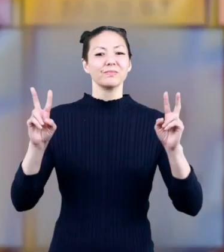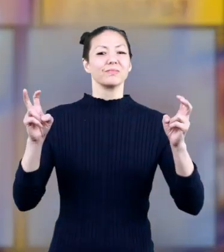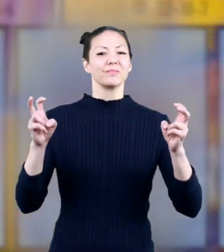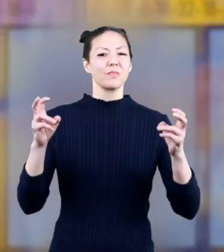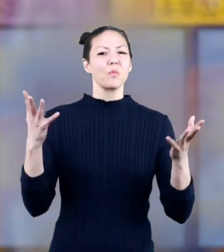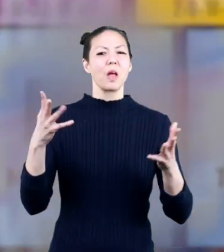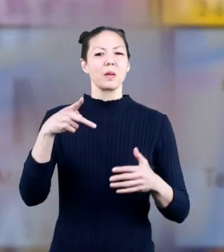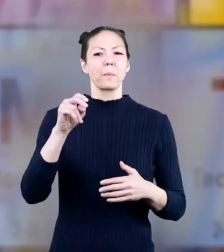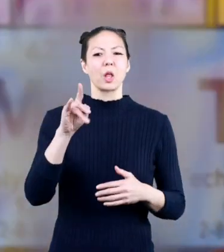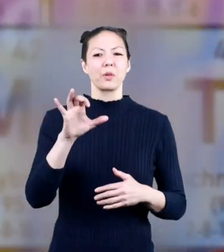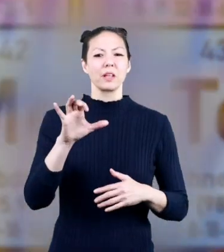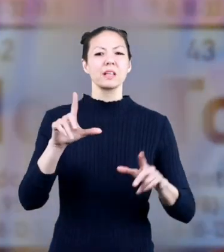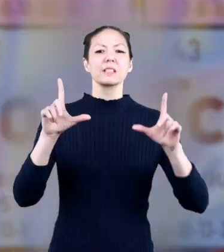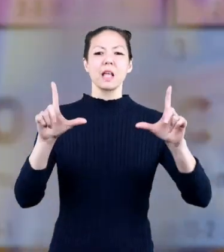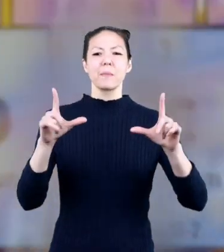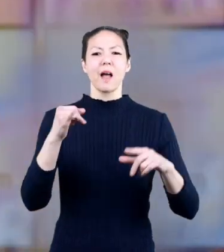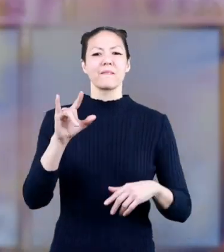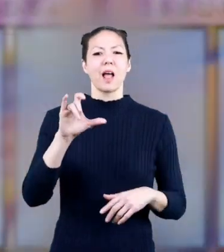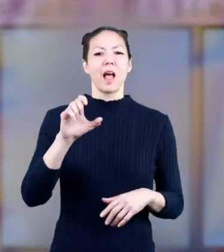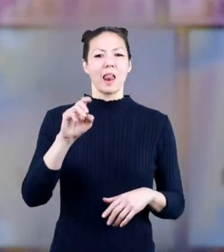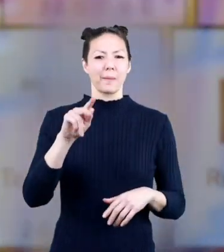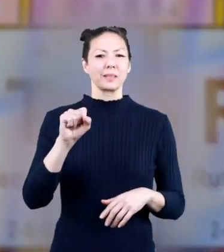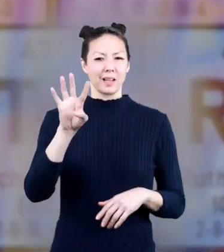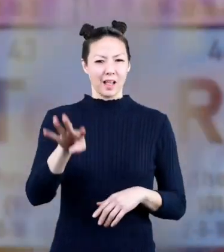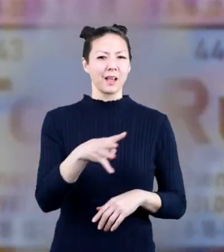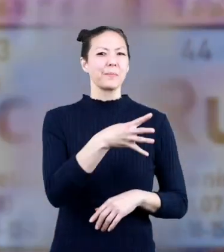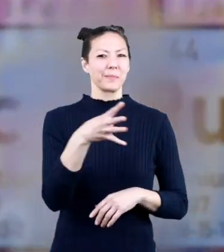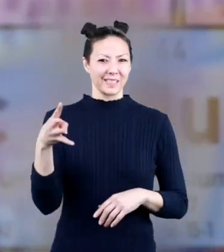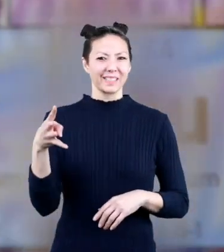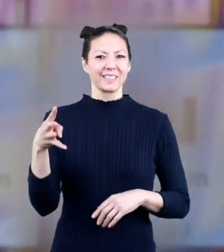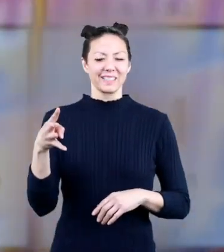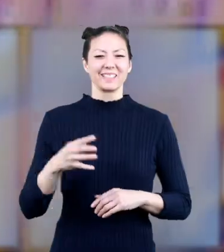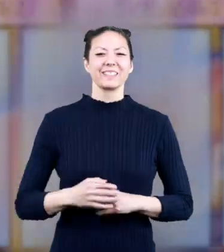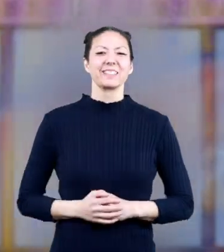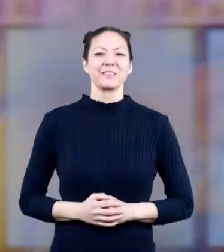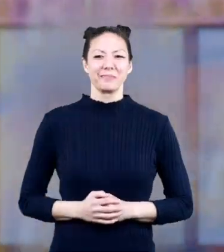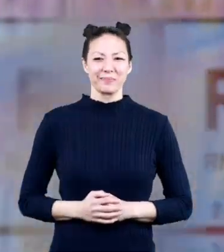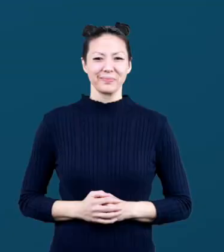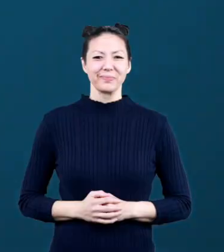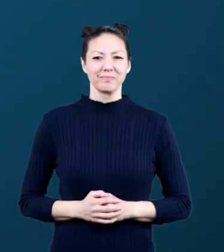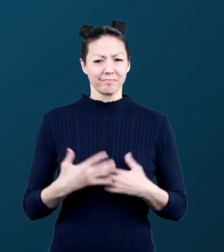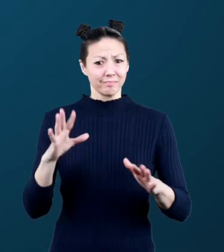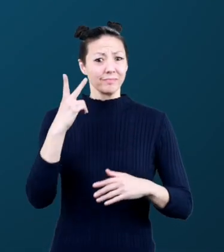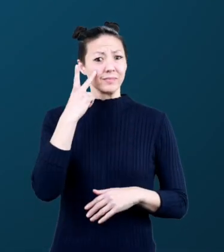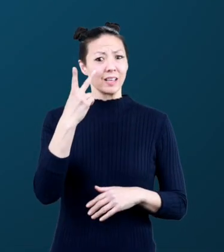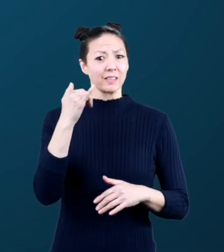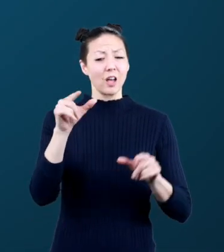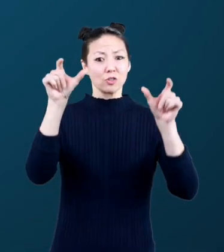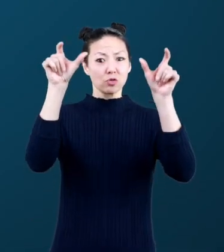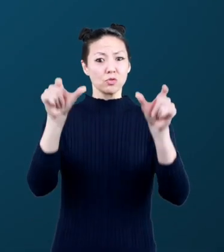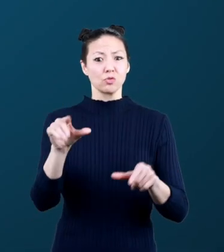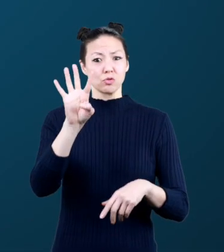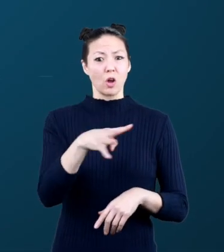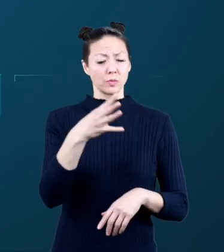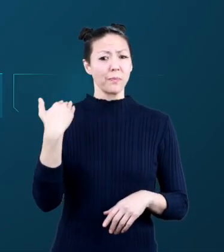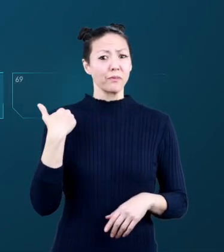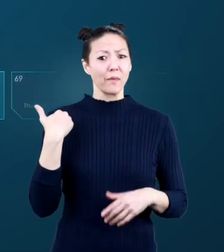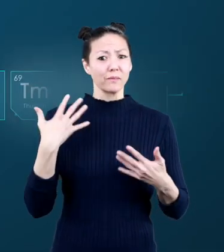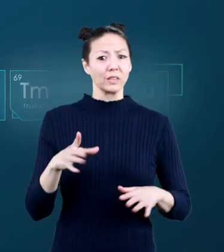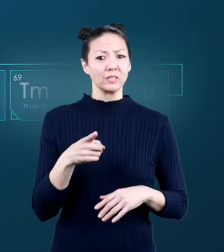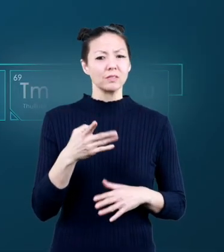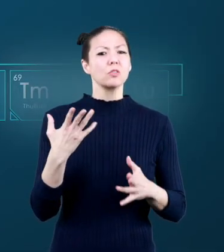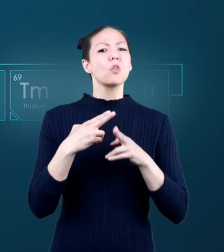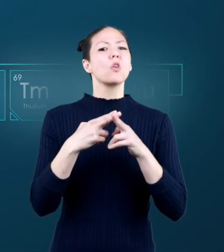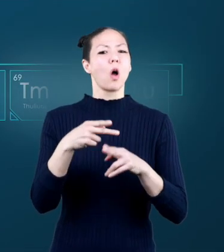what is the periodic table of elements for kids have you ever seen one of these charts before